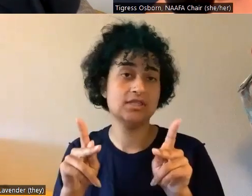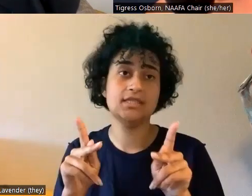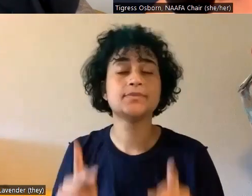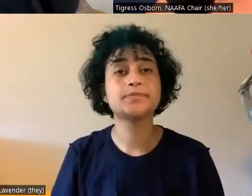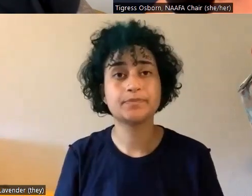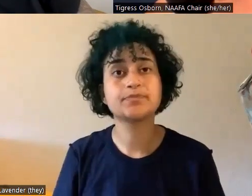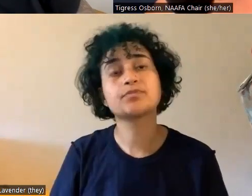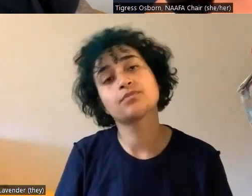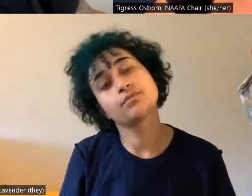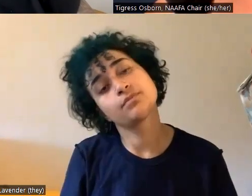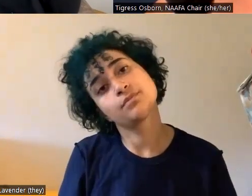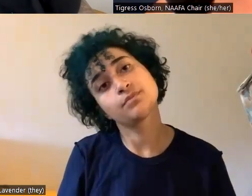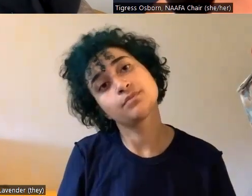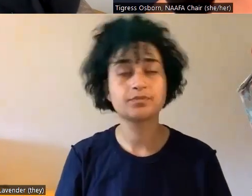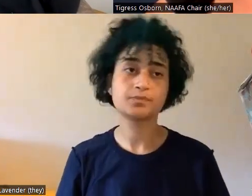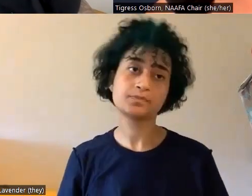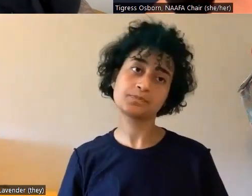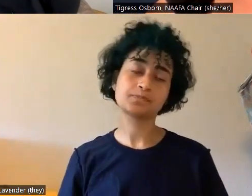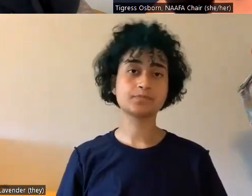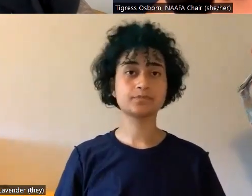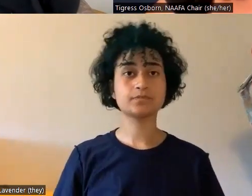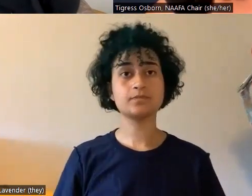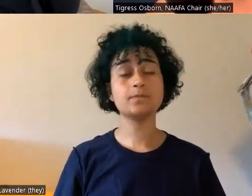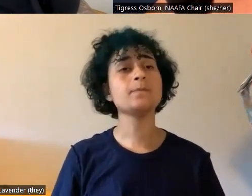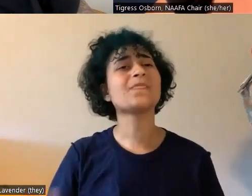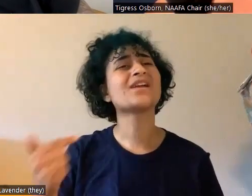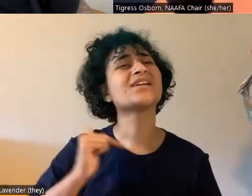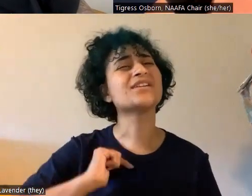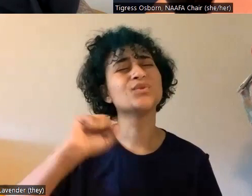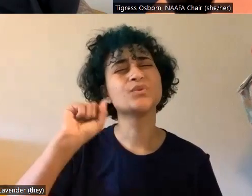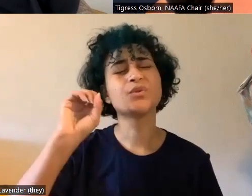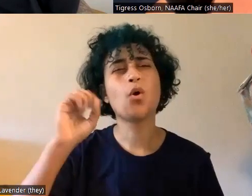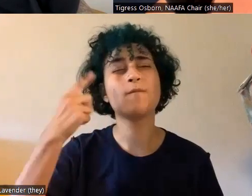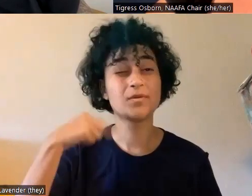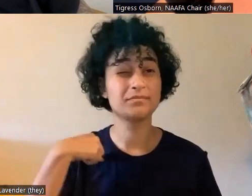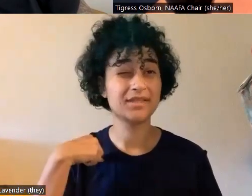Um, this is, this is something that for me was, I,